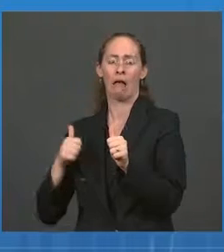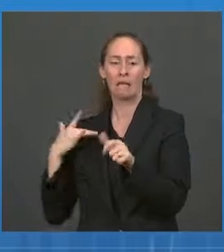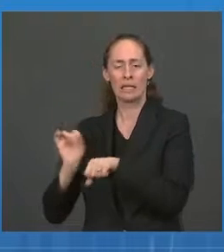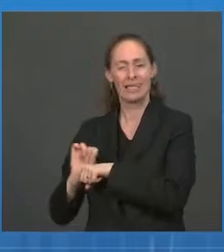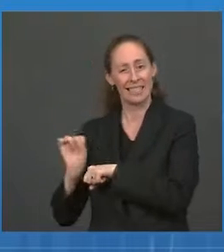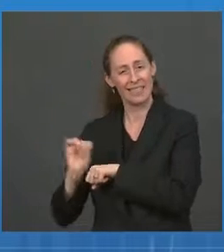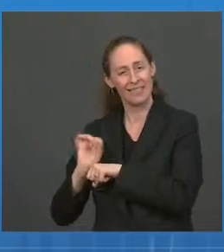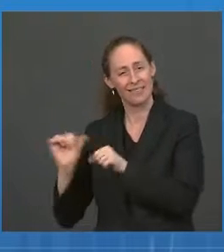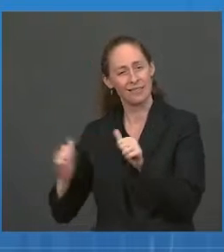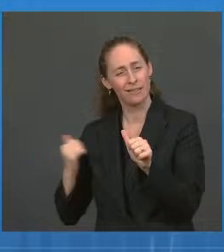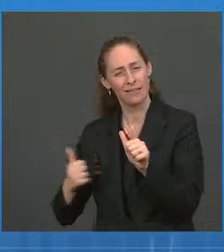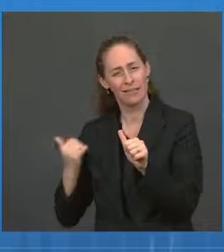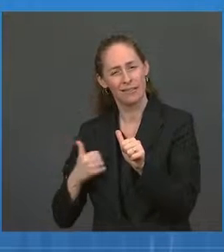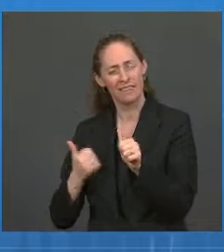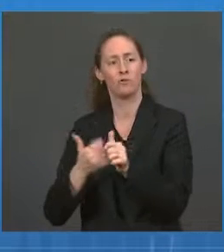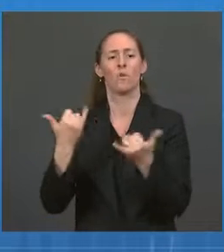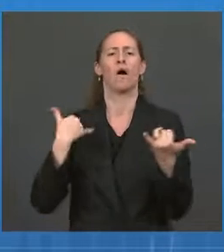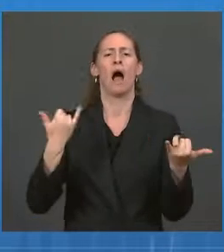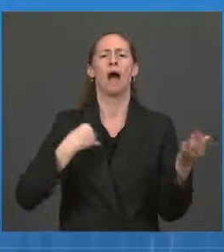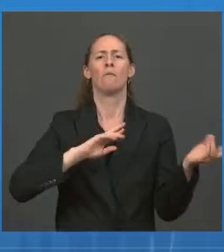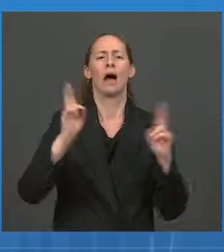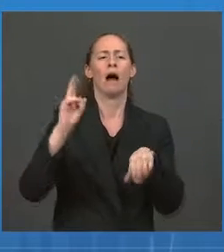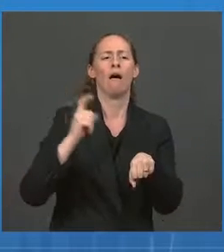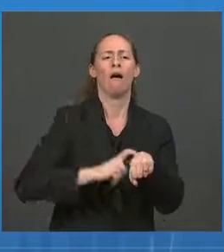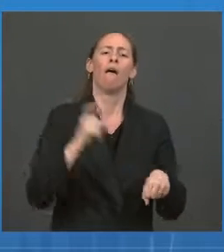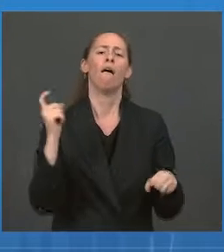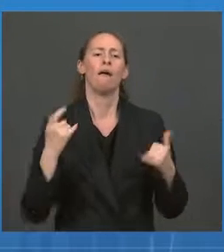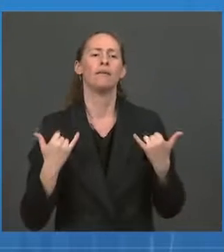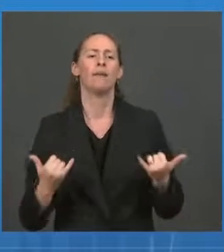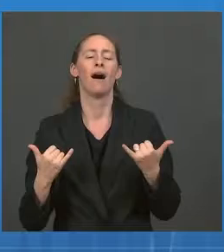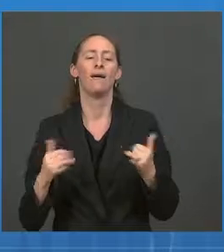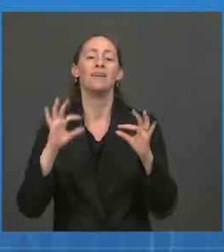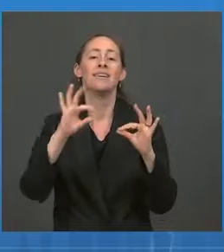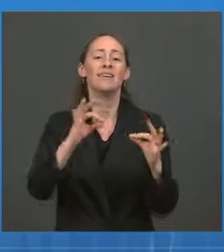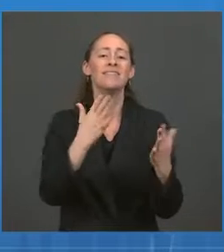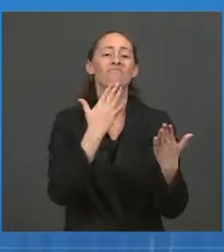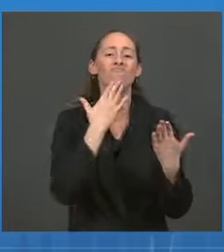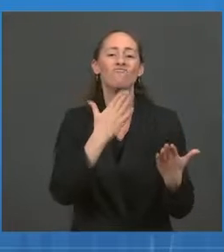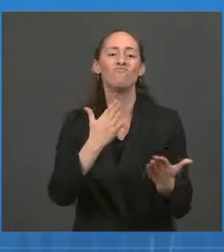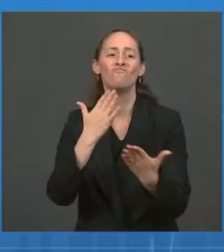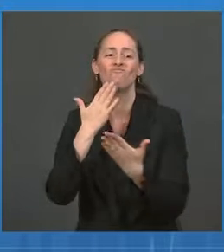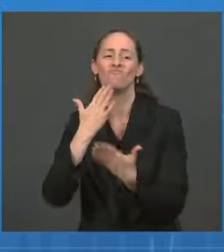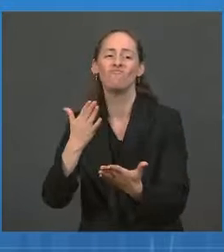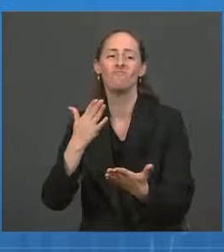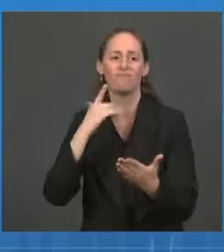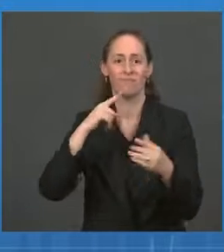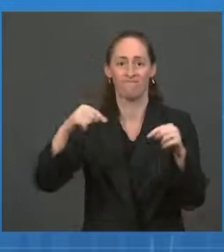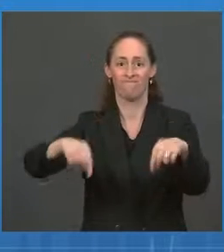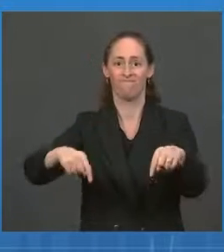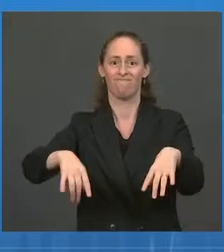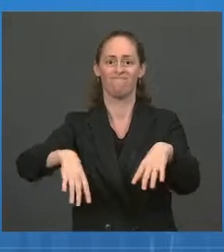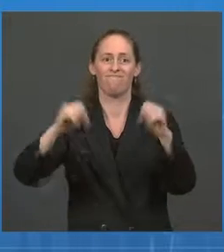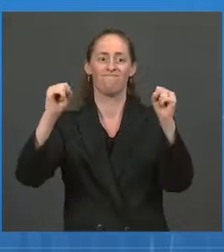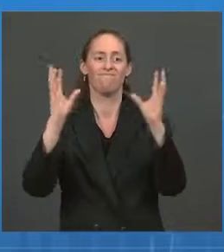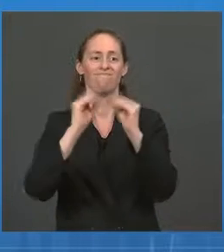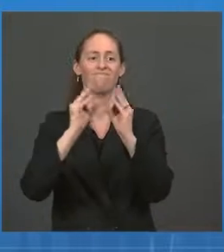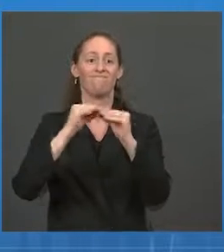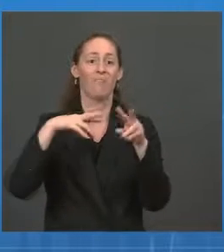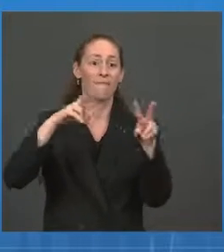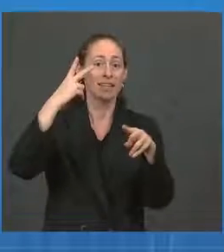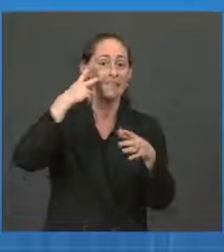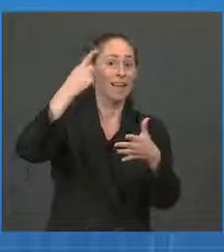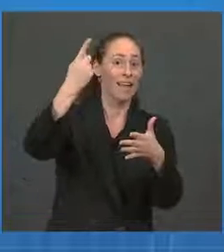ready for whatever decision the agencies make. Thank you for today's briefing, and we look forward to seeing people next week. Thank you.